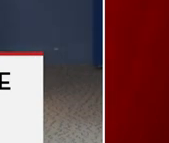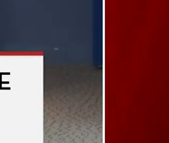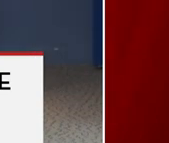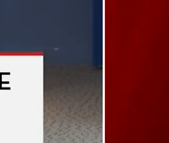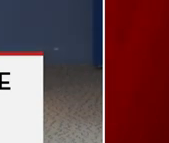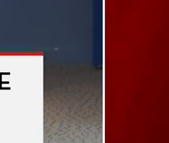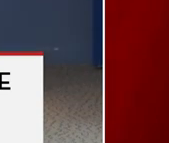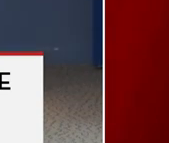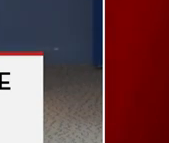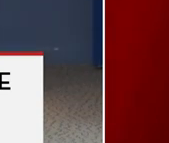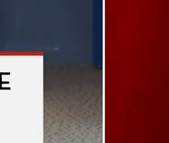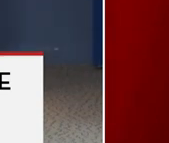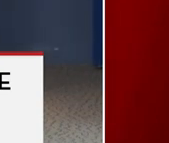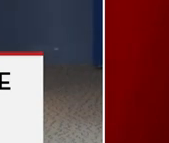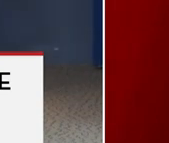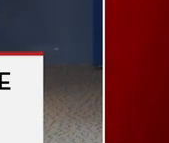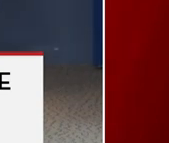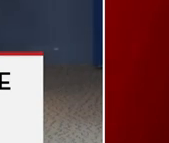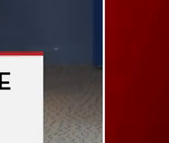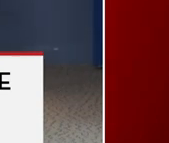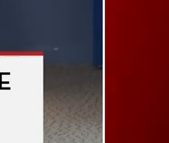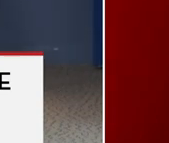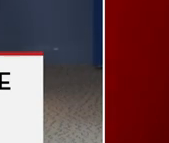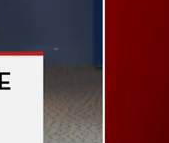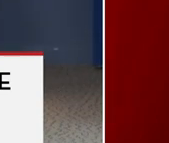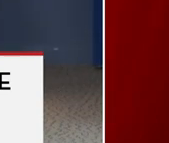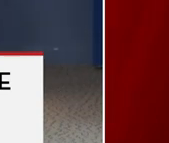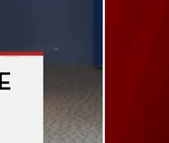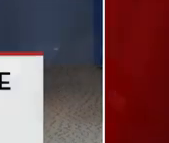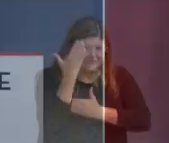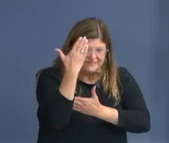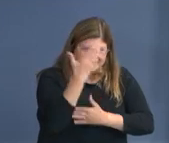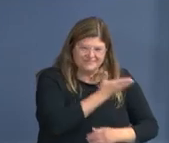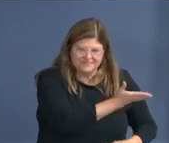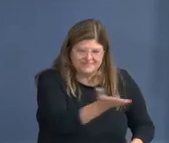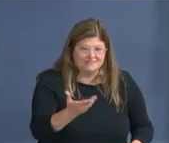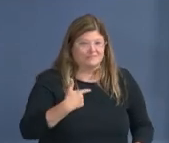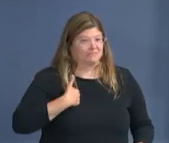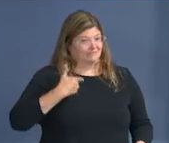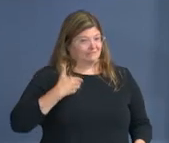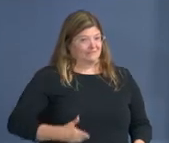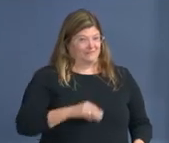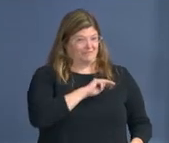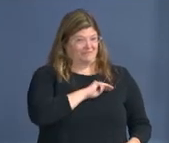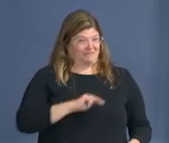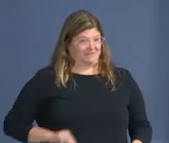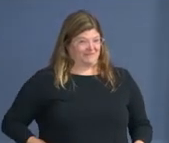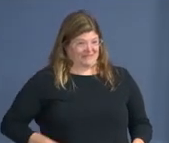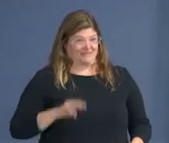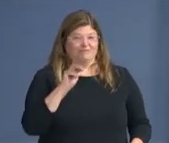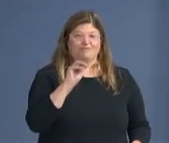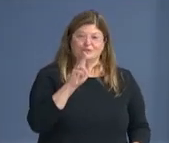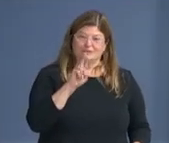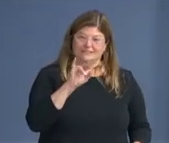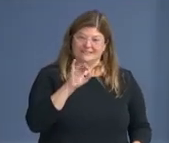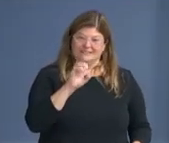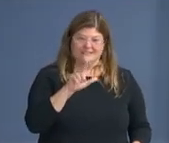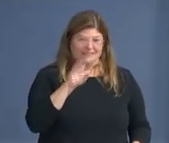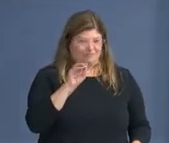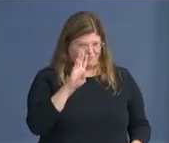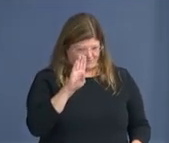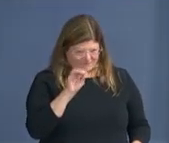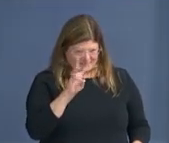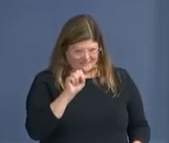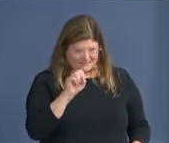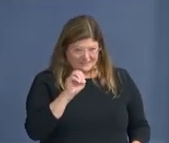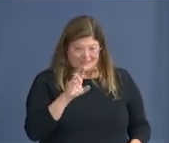Good morning, everybody. I'm Muriel Bowser. the mayor of Washington, D.C., and I am today